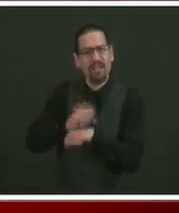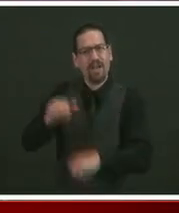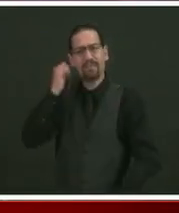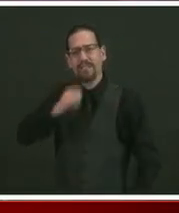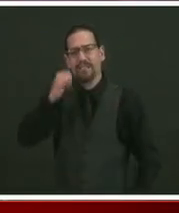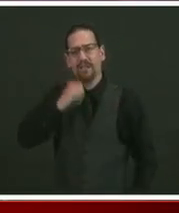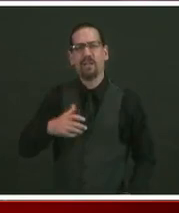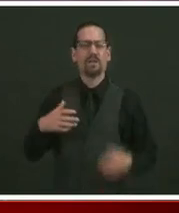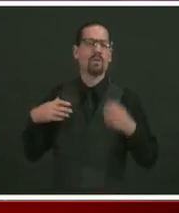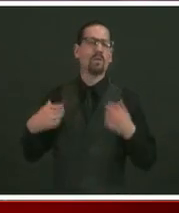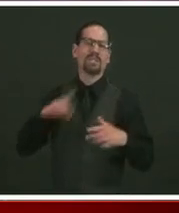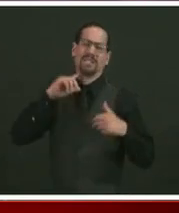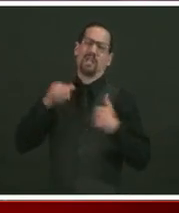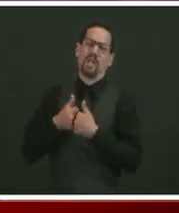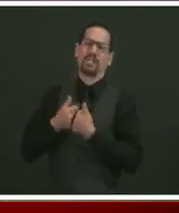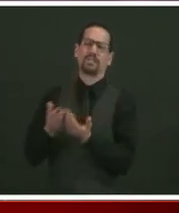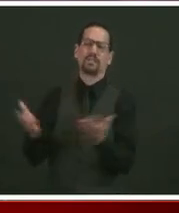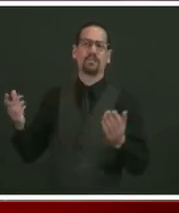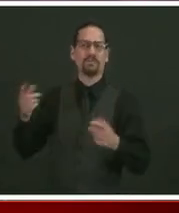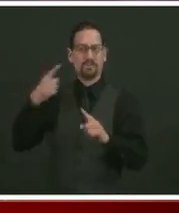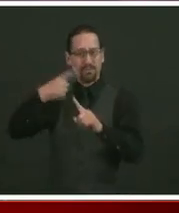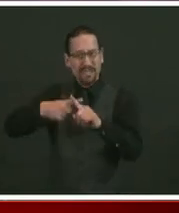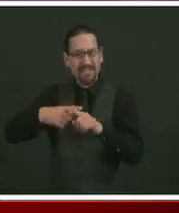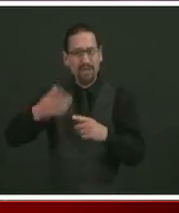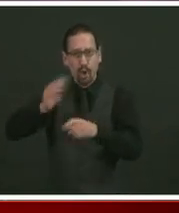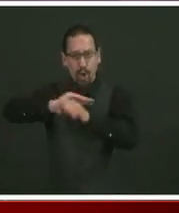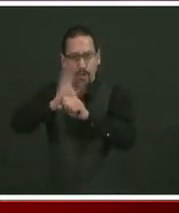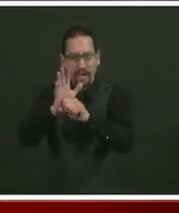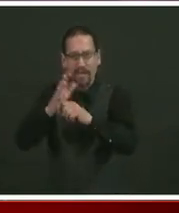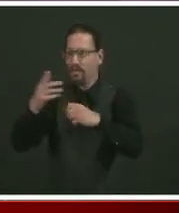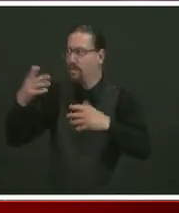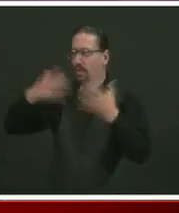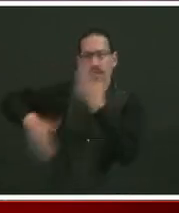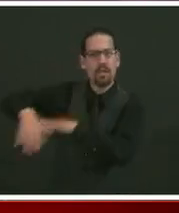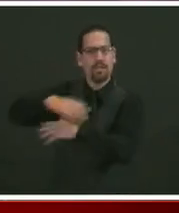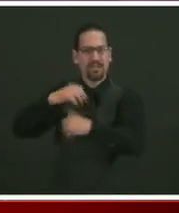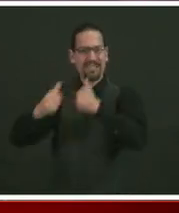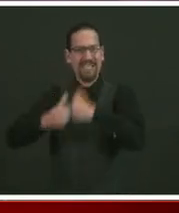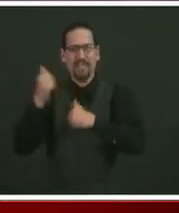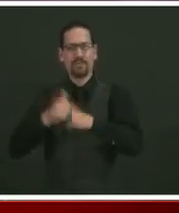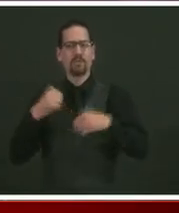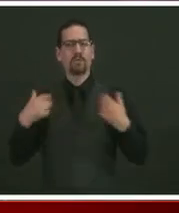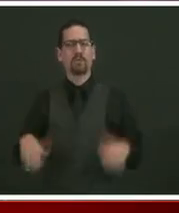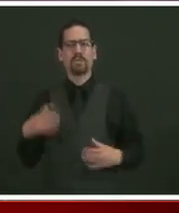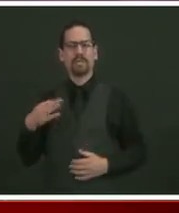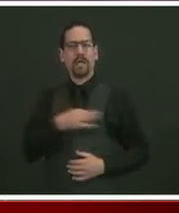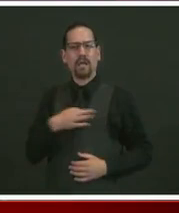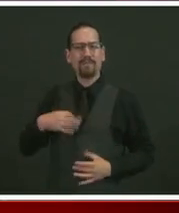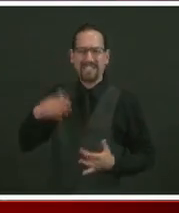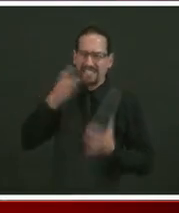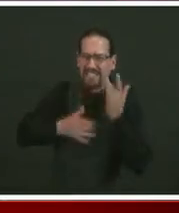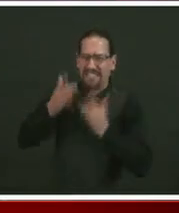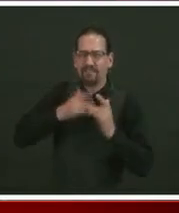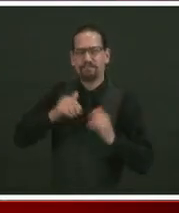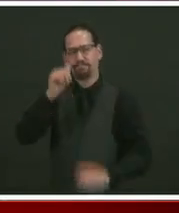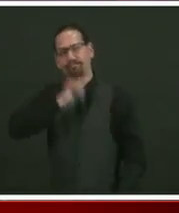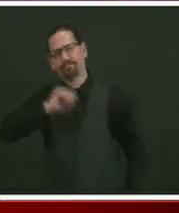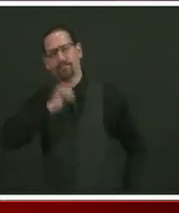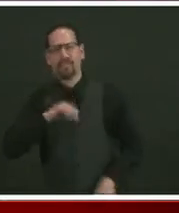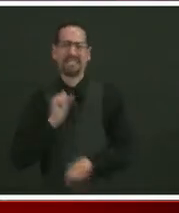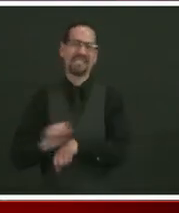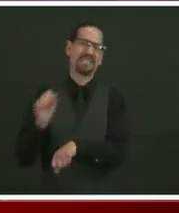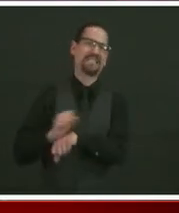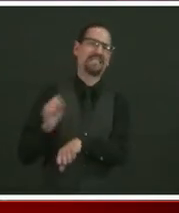difficult, scary situations. And frankly, our nursing homes are seeing staffing shortages. So in order to make sure that our